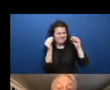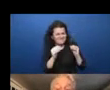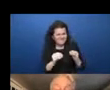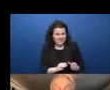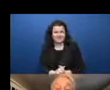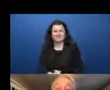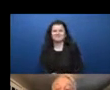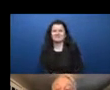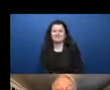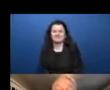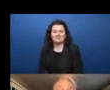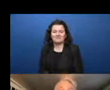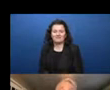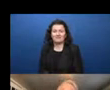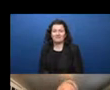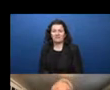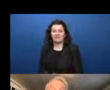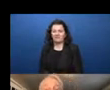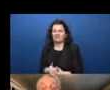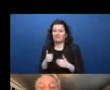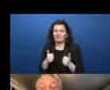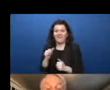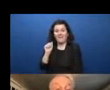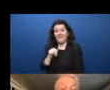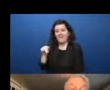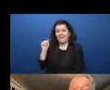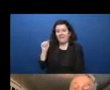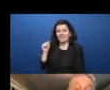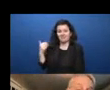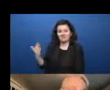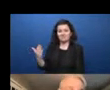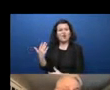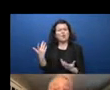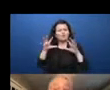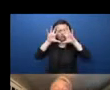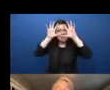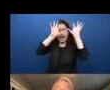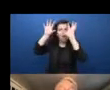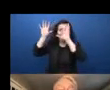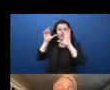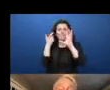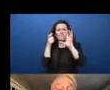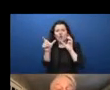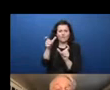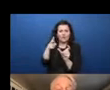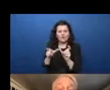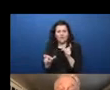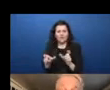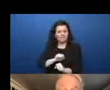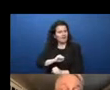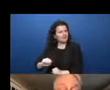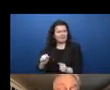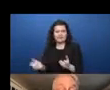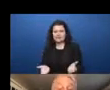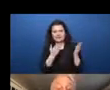Okay, well, I'm told Anna is ready with the word cloud. She's very fast. So let's see the word cloud and